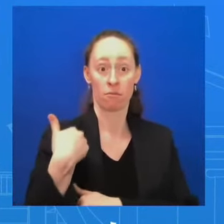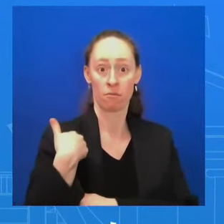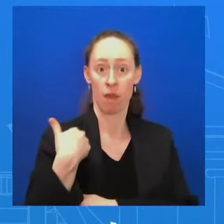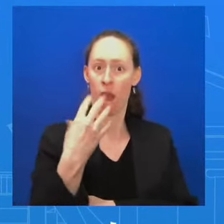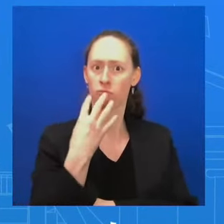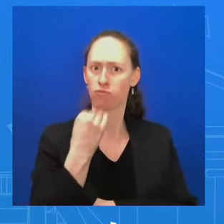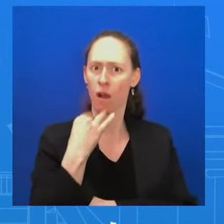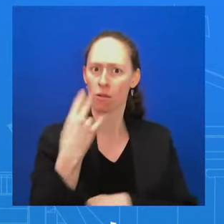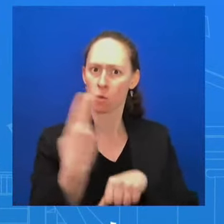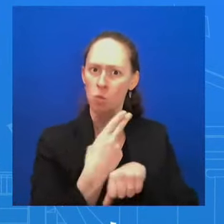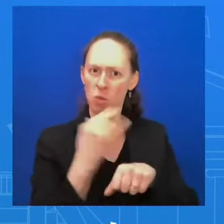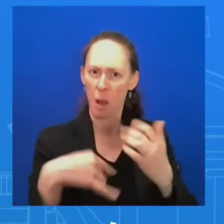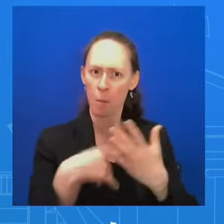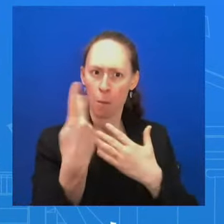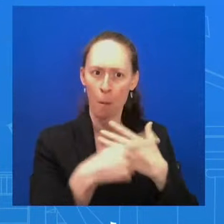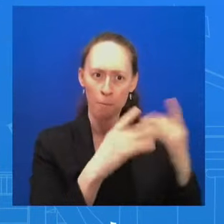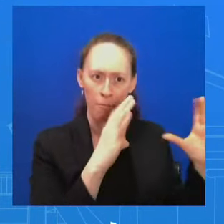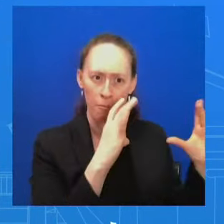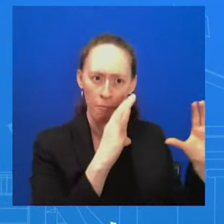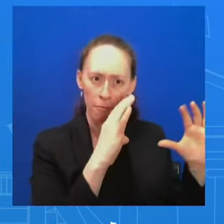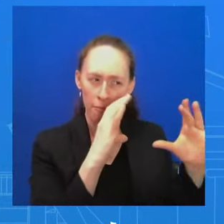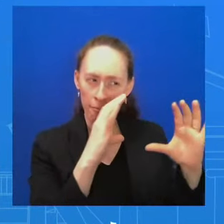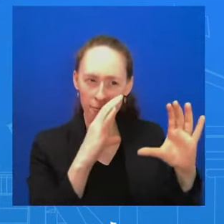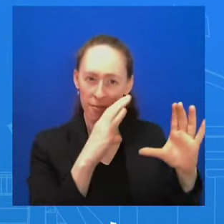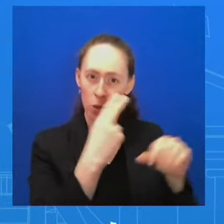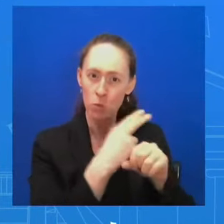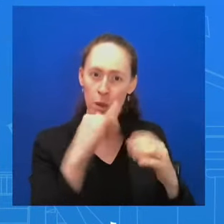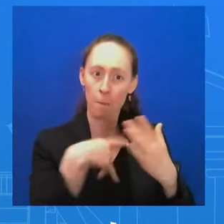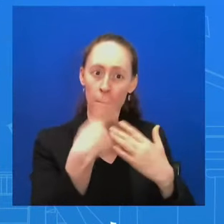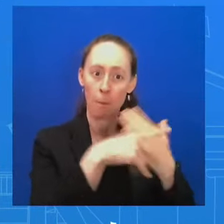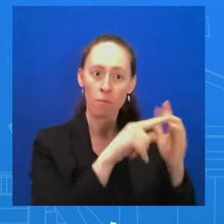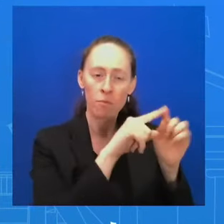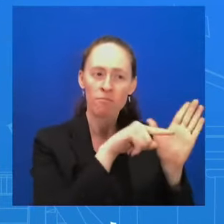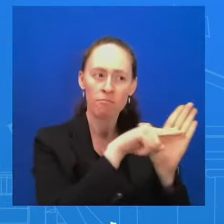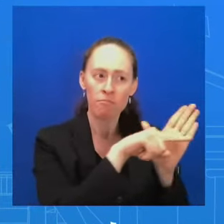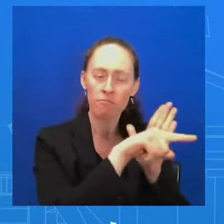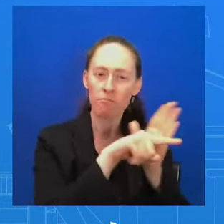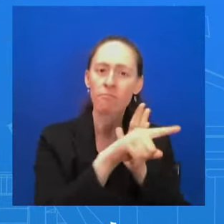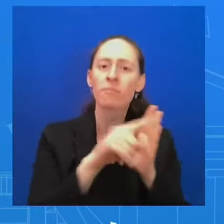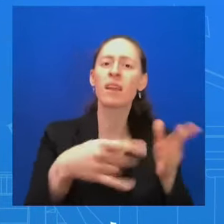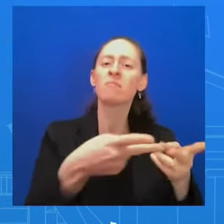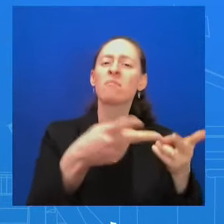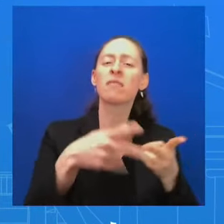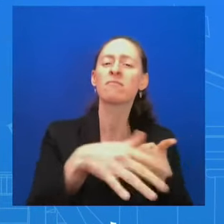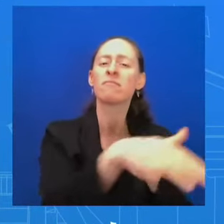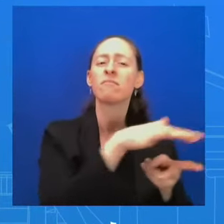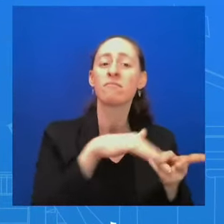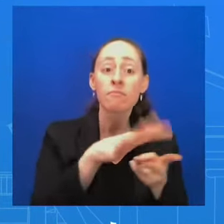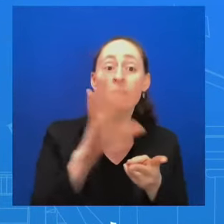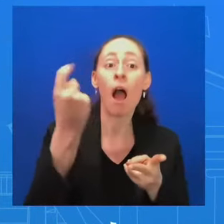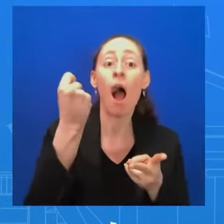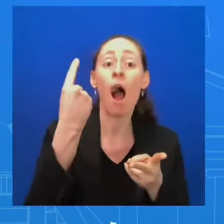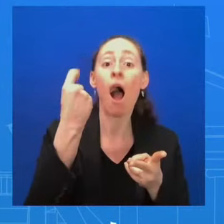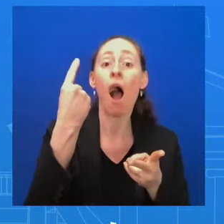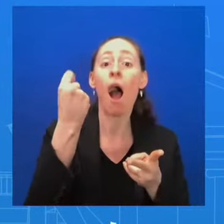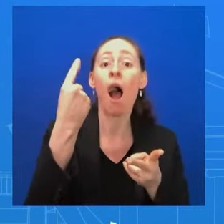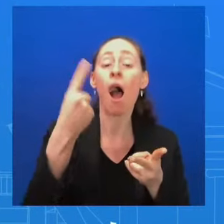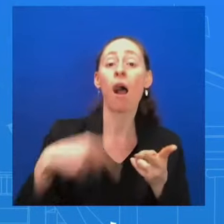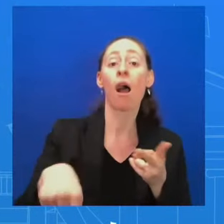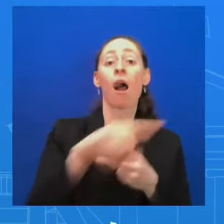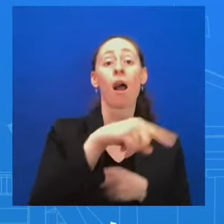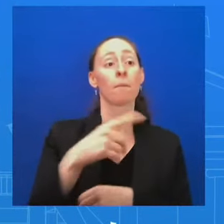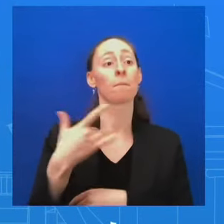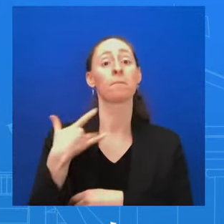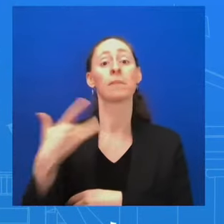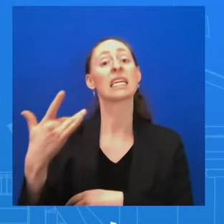kill zone, where this program has only 20 seconds of human supervision, and it led to the death of thousands